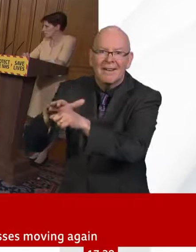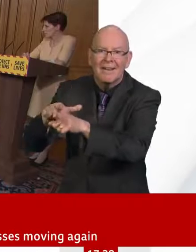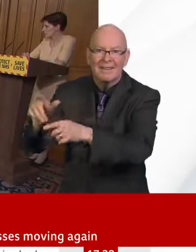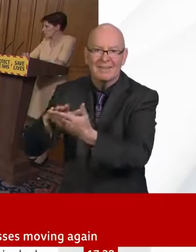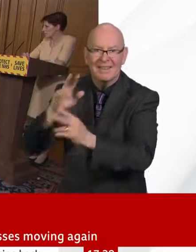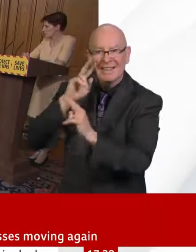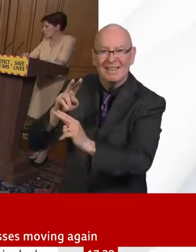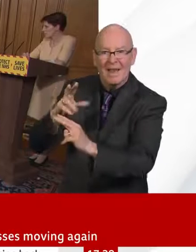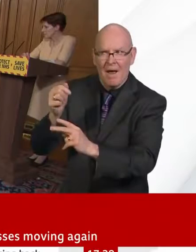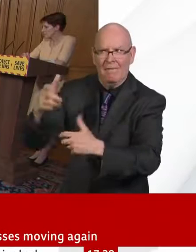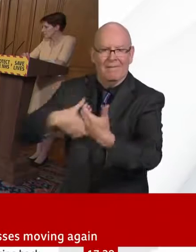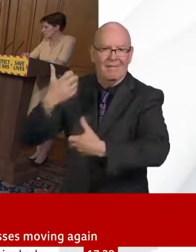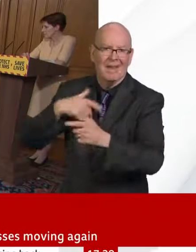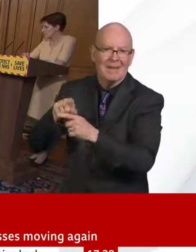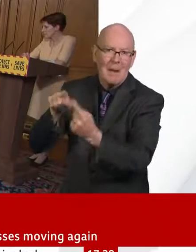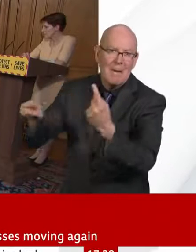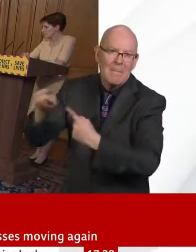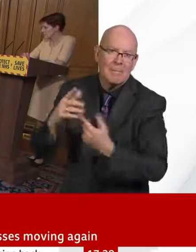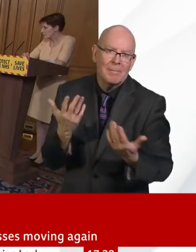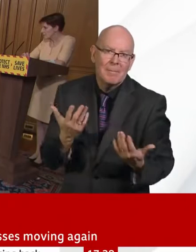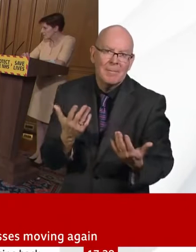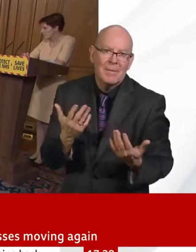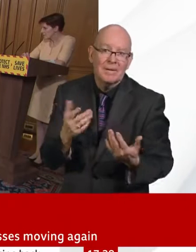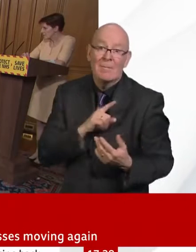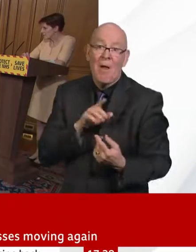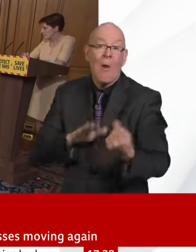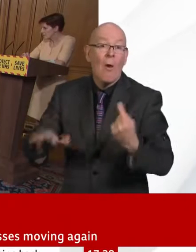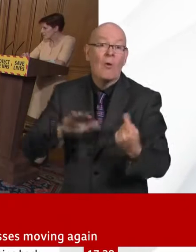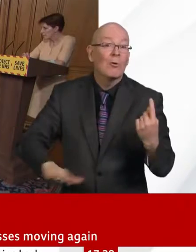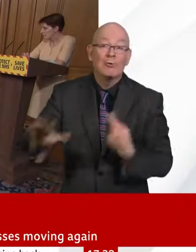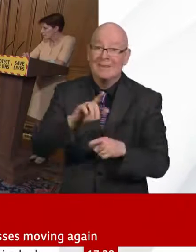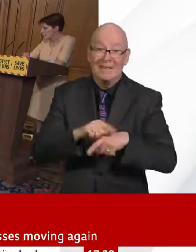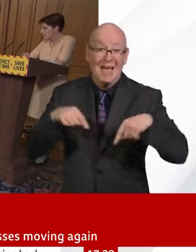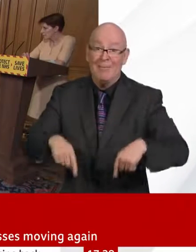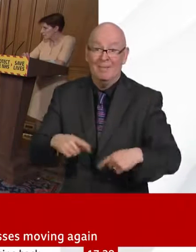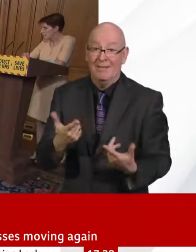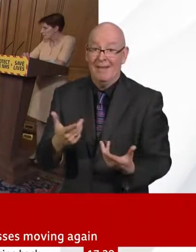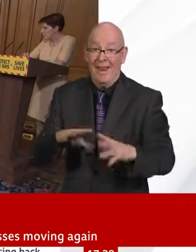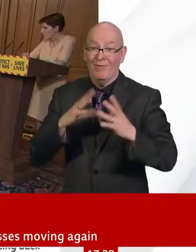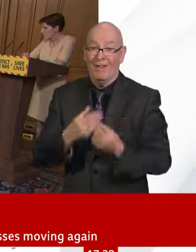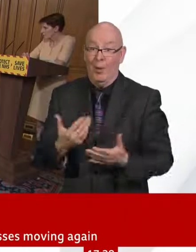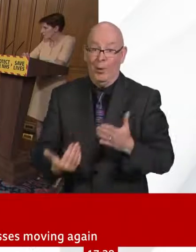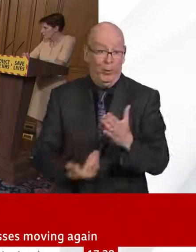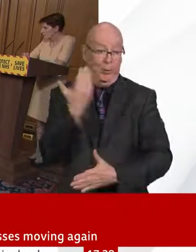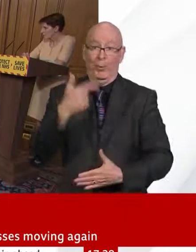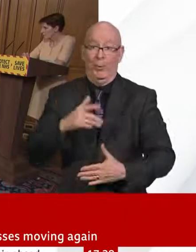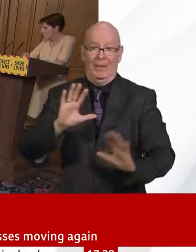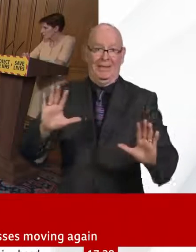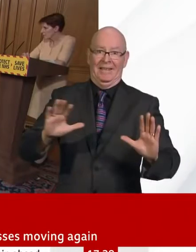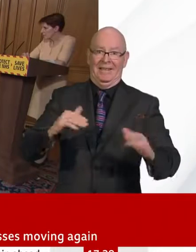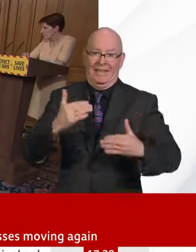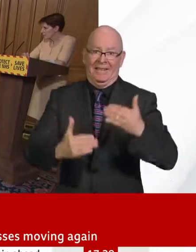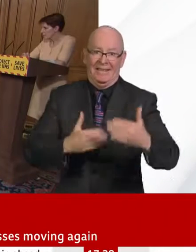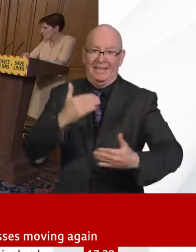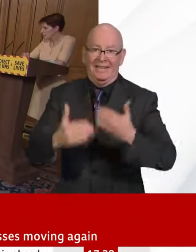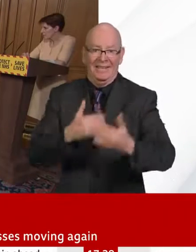Hi, Chancellor. As has already been said this afternoon, there are warnings that